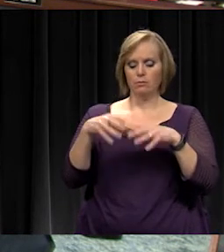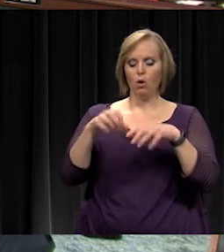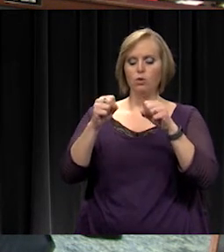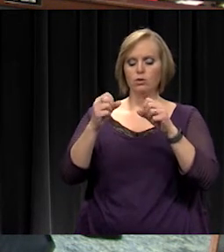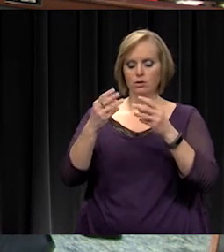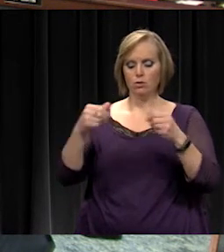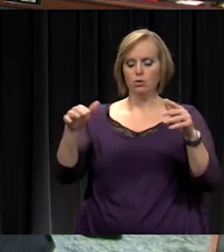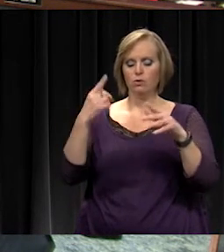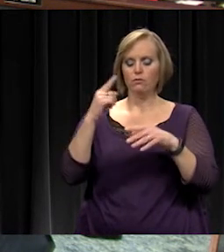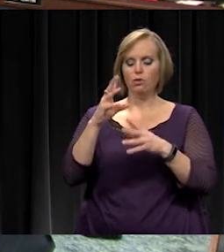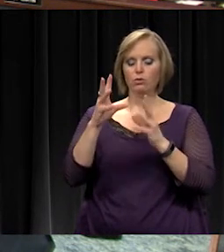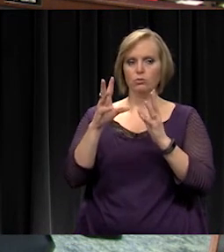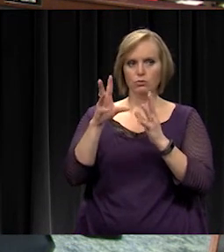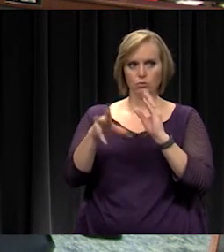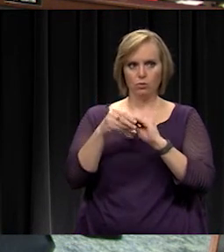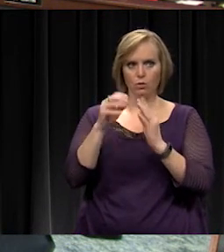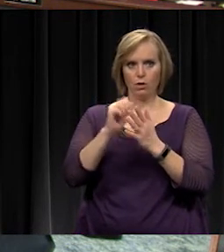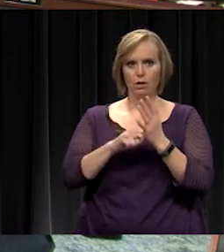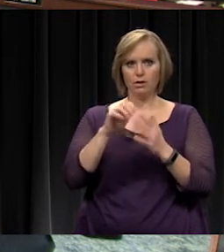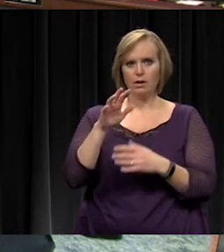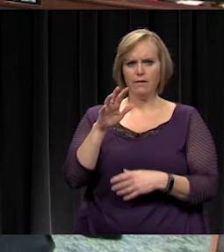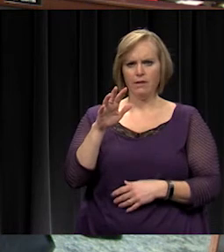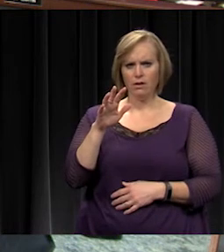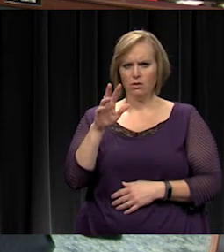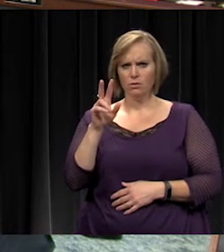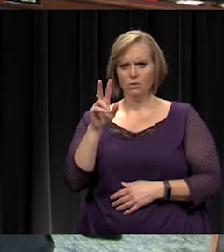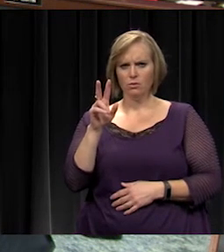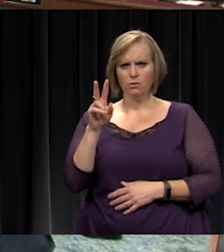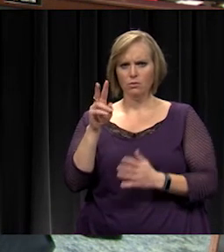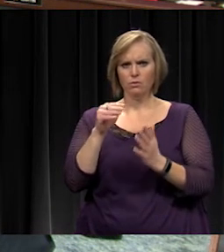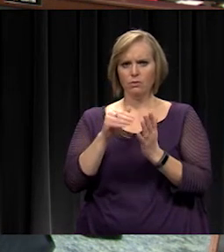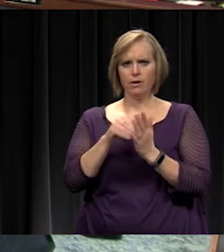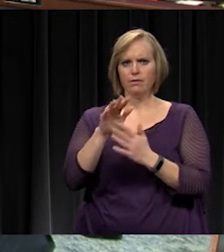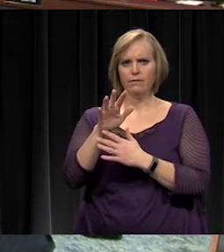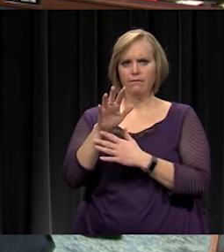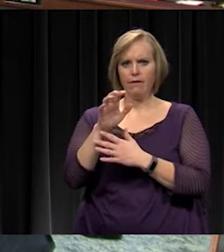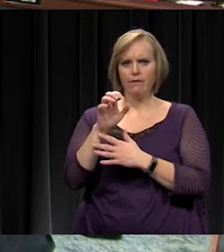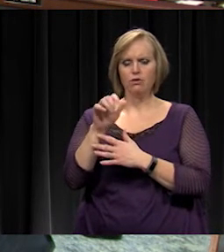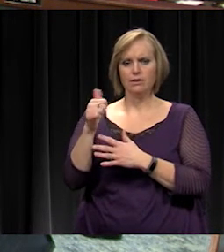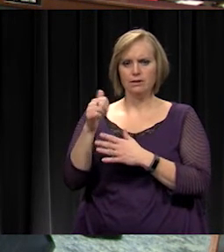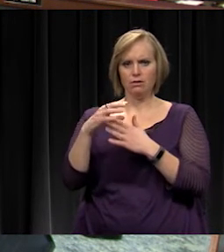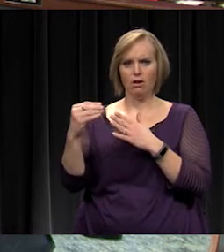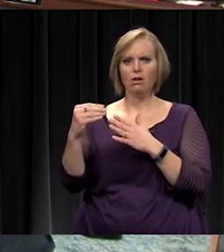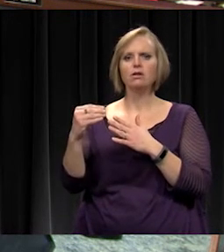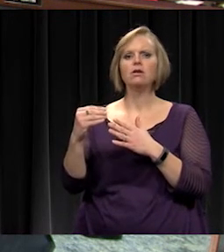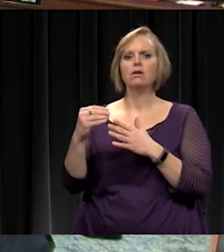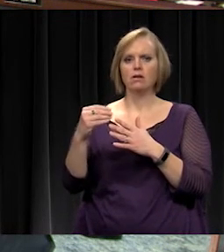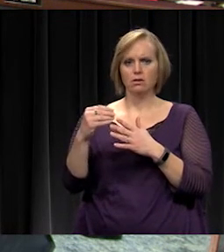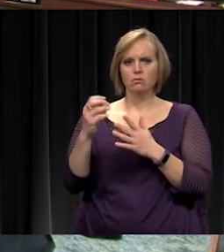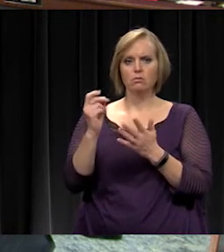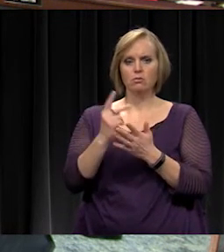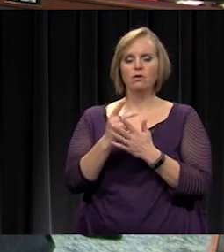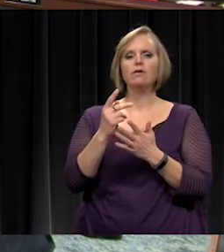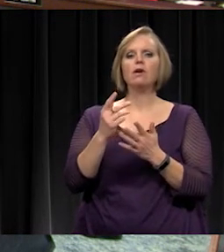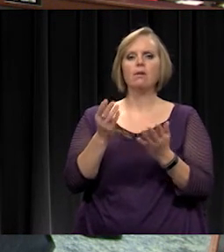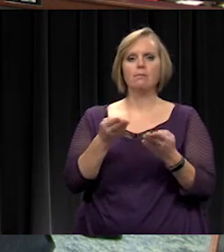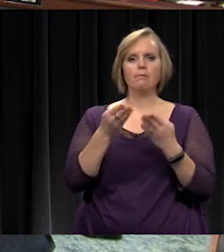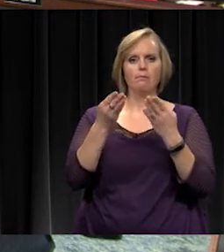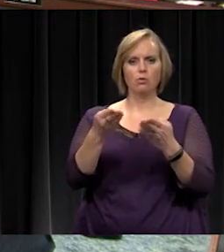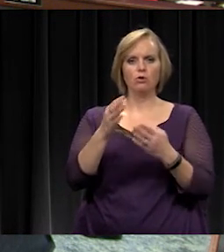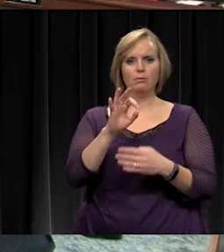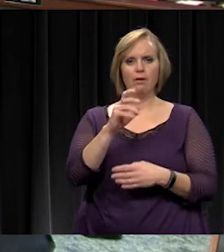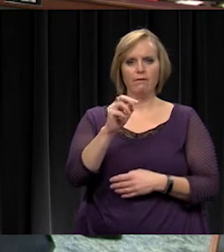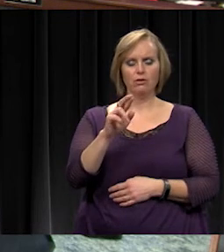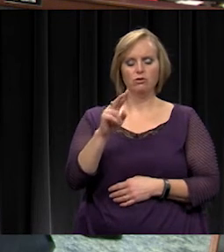,510 as presented. Second. I have a motion by Mrs. Felter and a second by Mr.